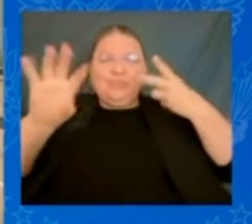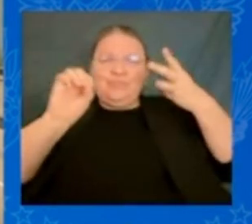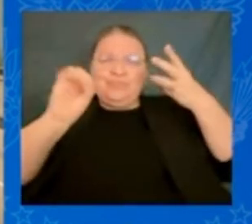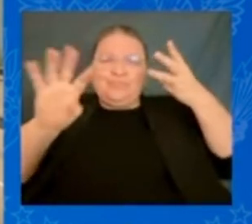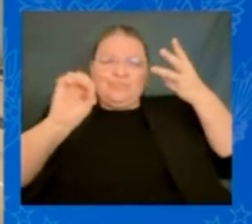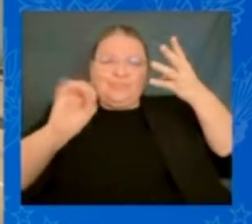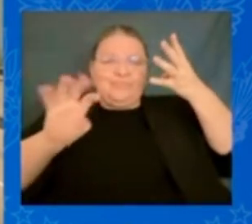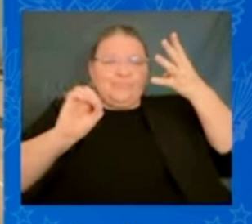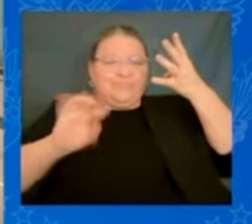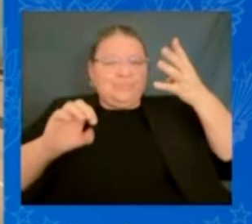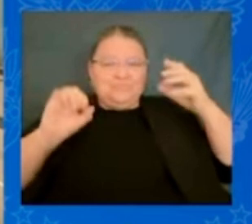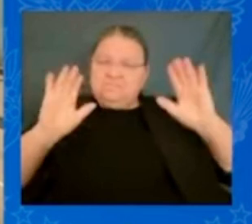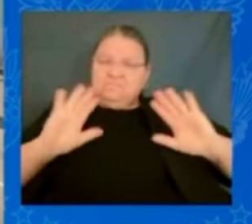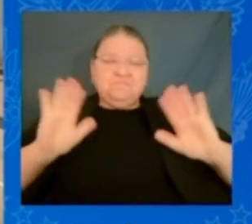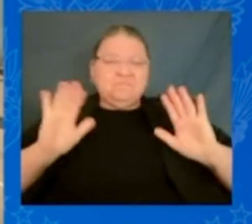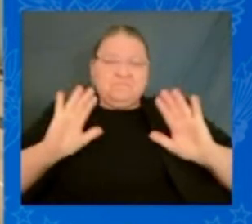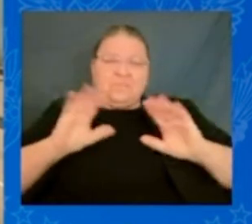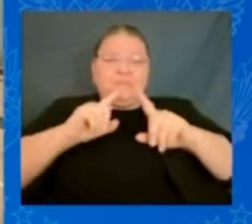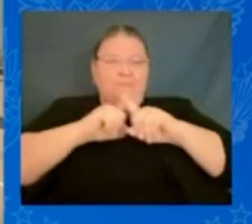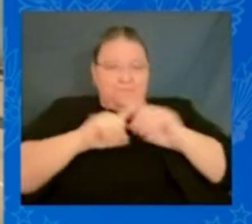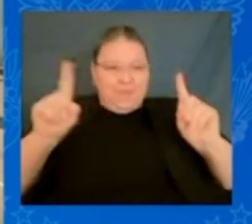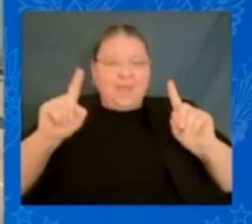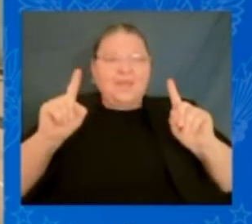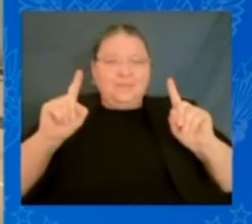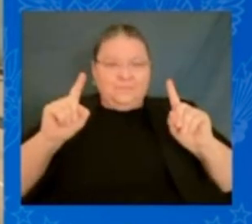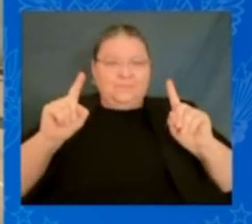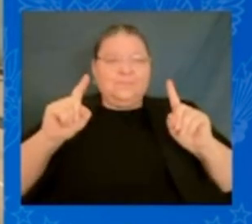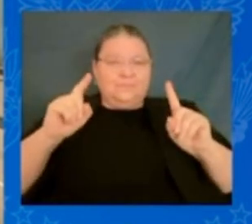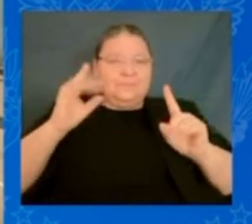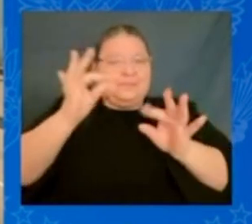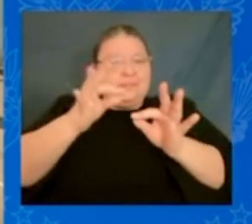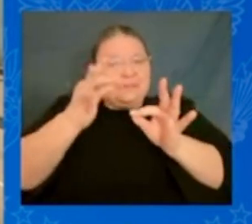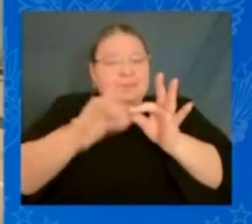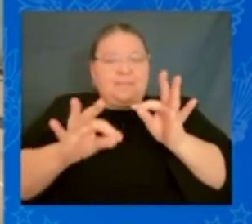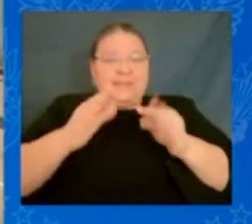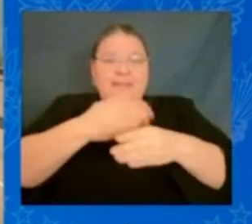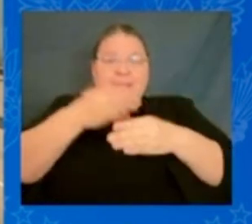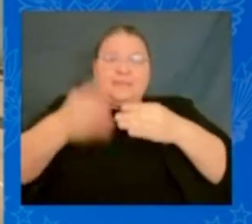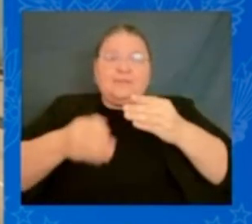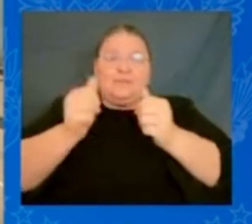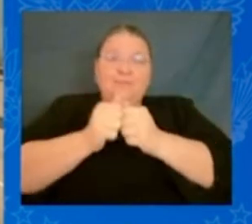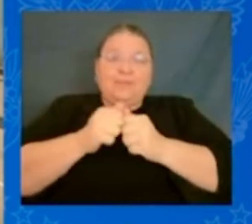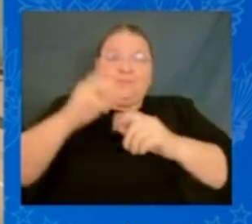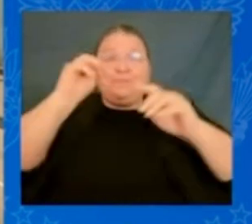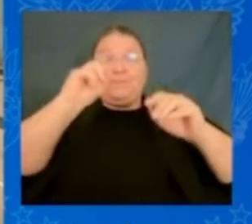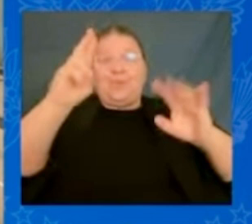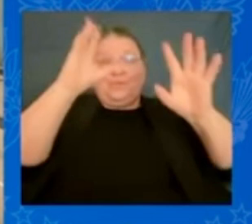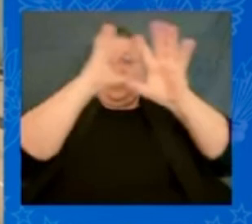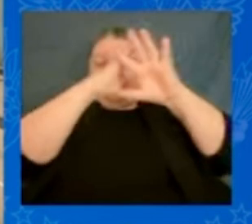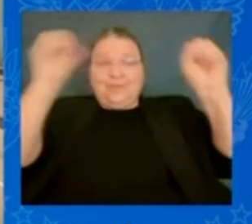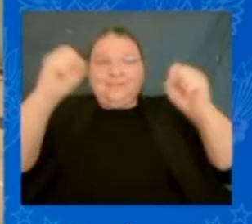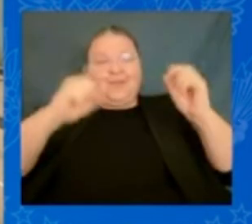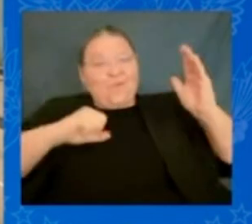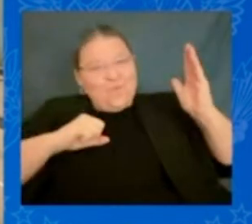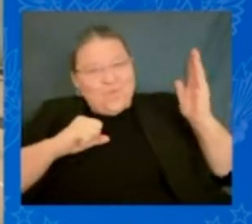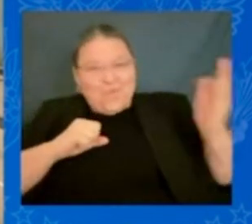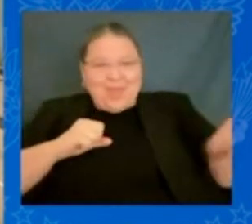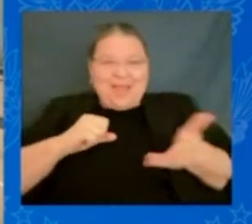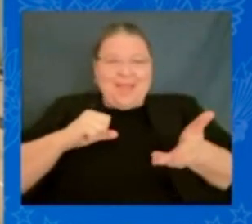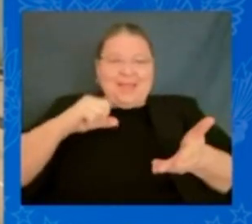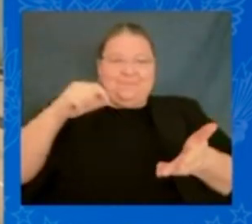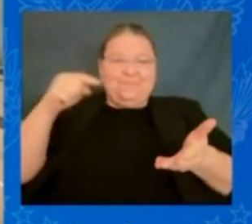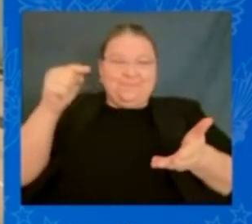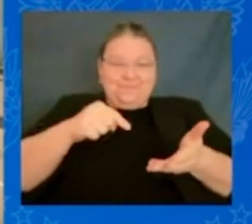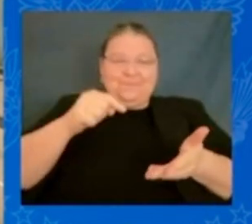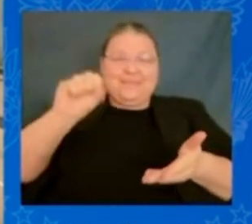I'll just sort of end by saying, Mr. President, welcome to Selma. I don't want to tout